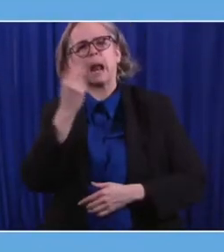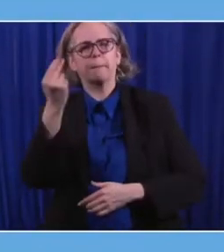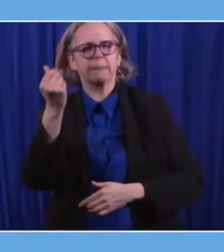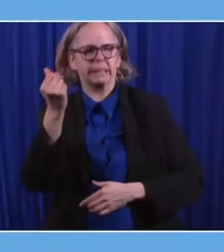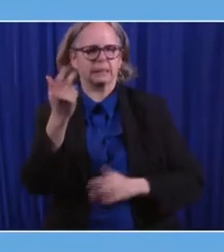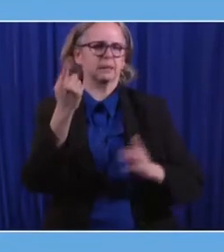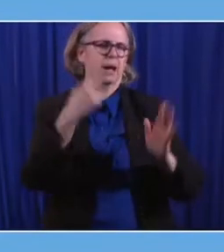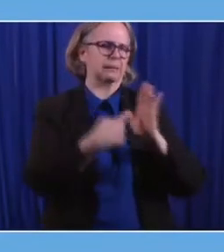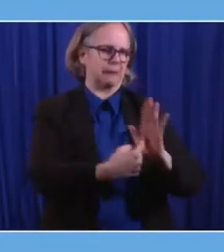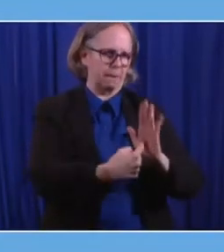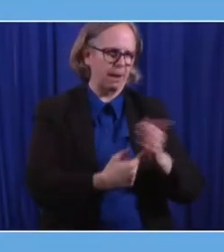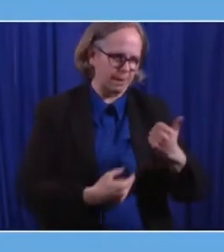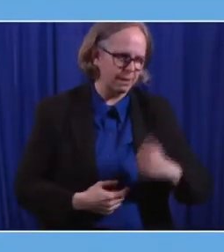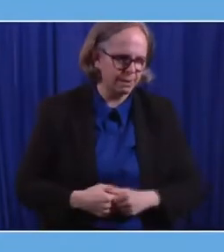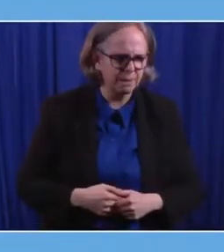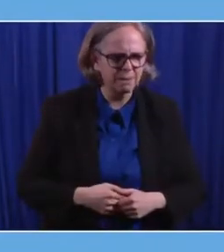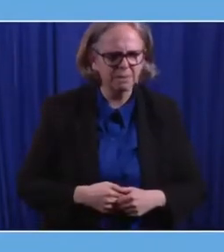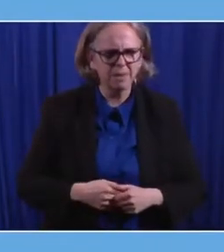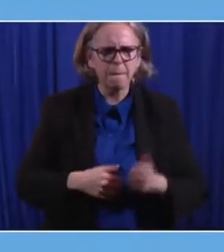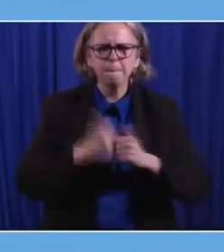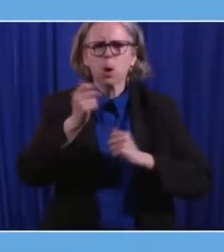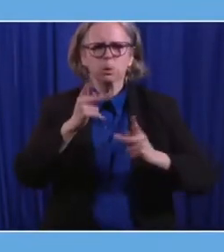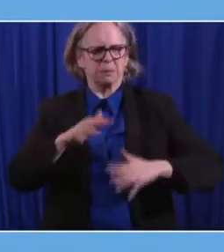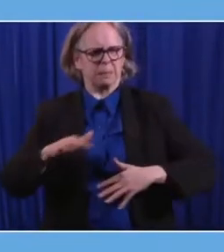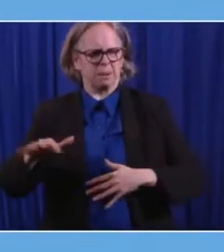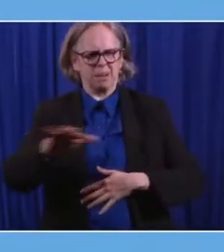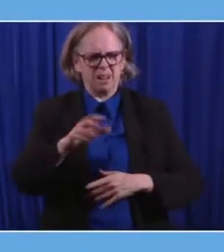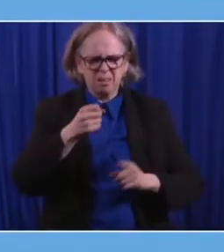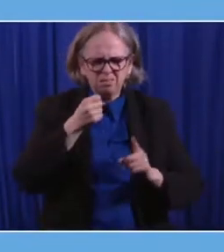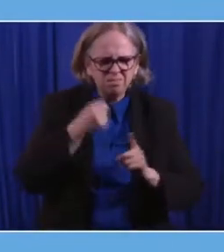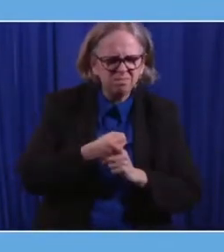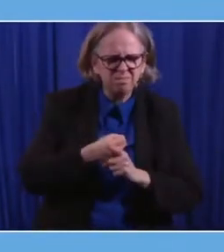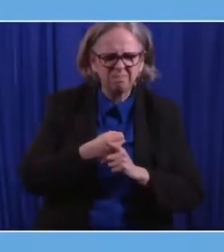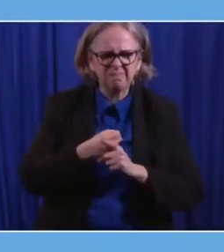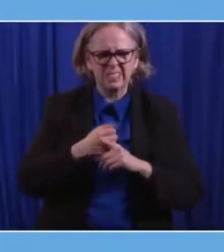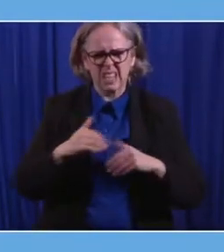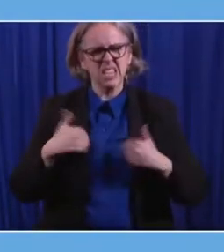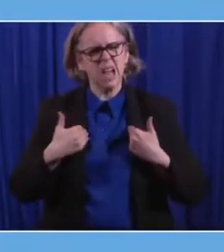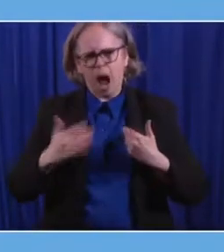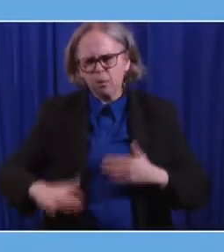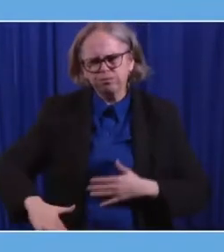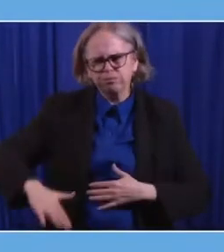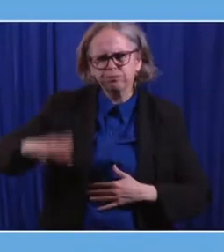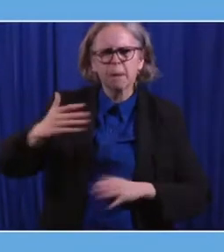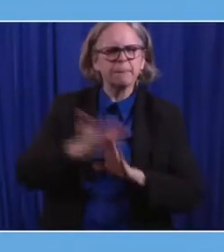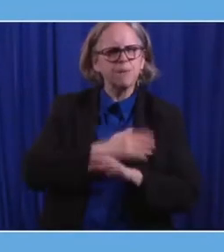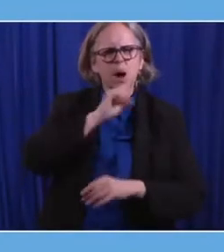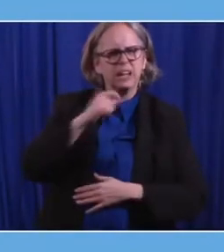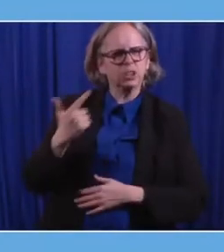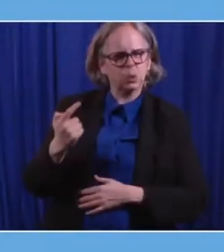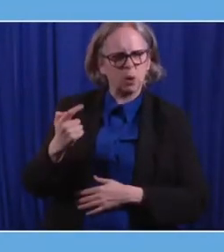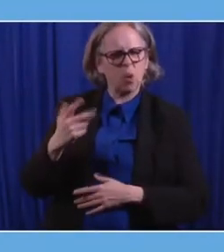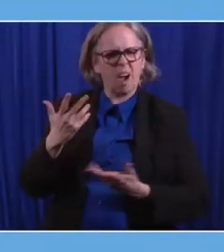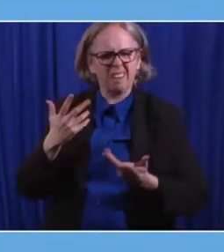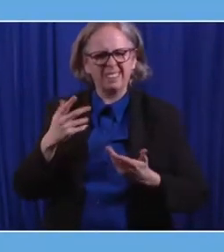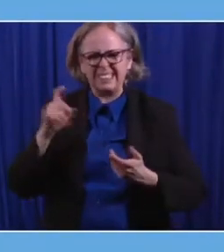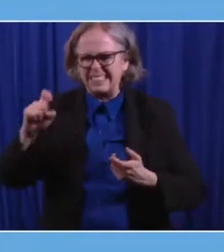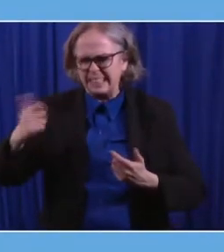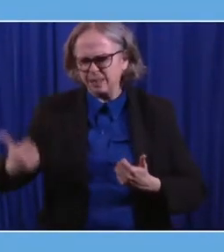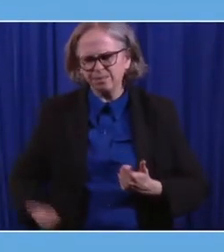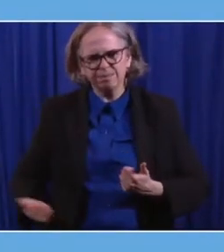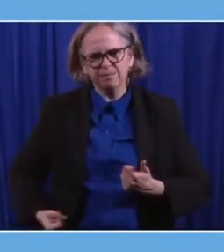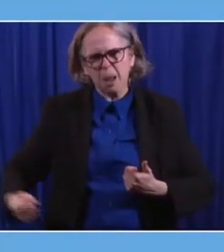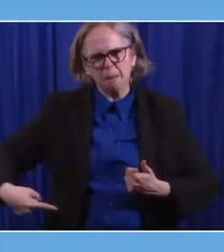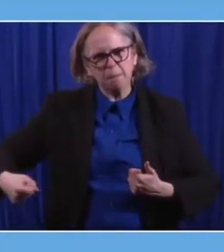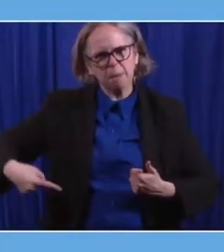people develop type one diabetes before age 21 and are completely dependent on insulin therapy from day one. In